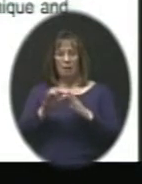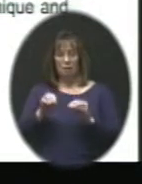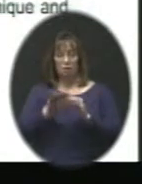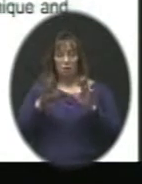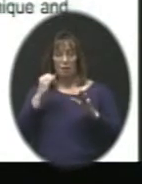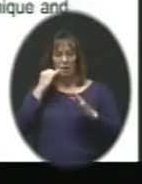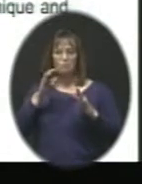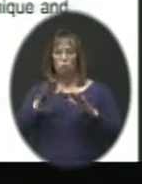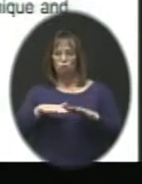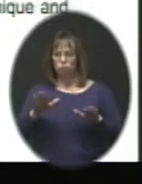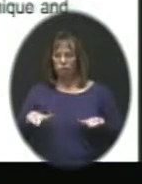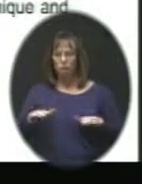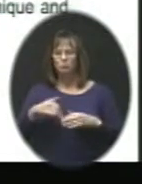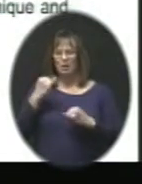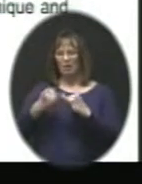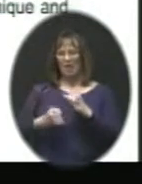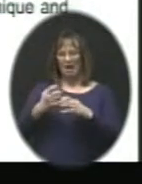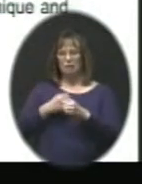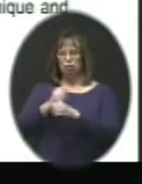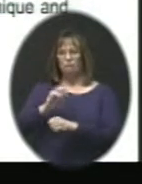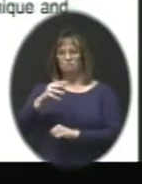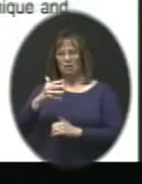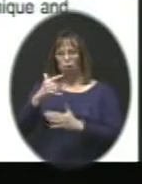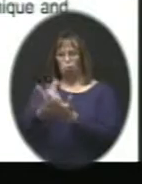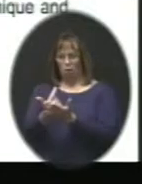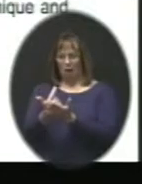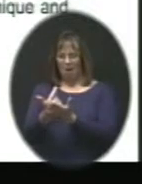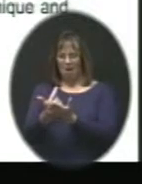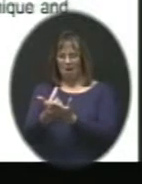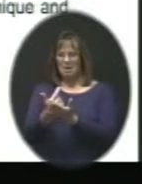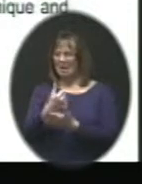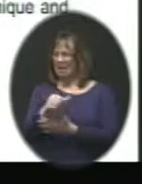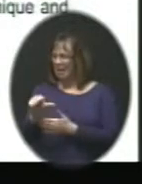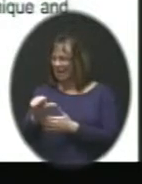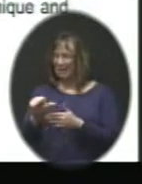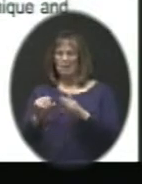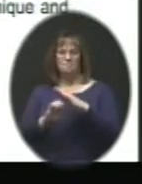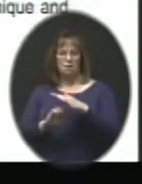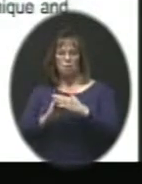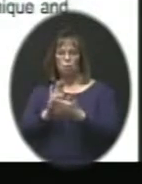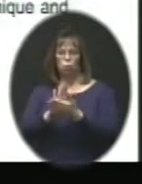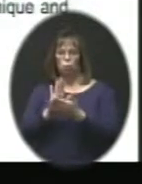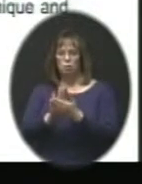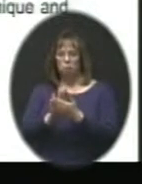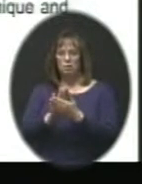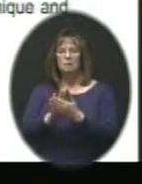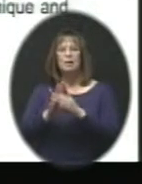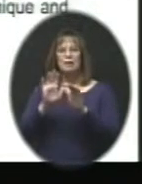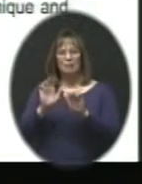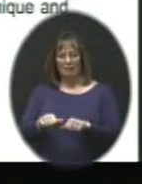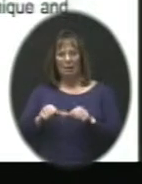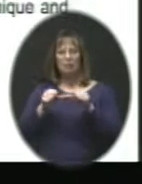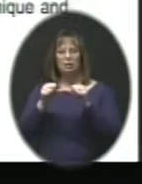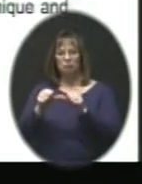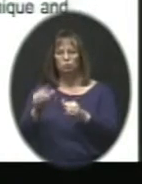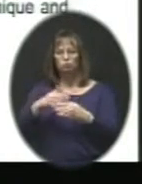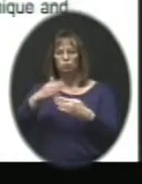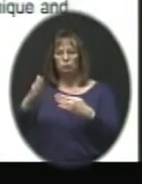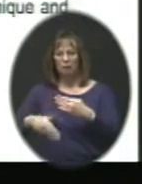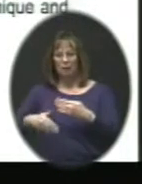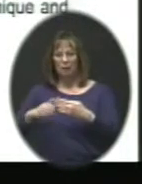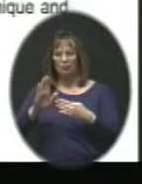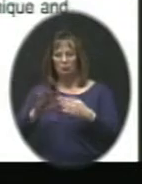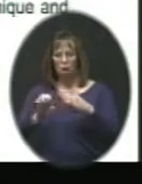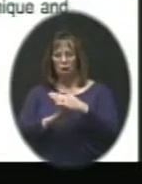if their child was in their last year, their fifth grade year, at any of these elementary schools, they were most welcome to complete their elementary